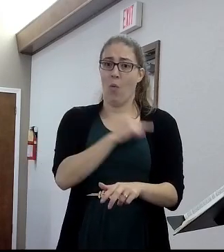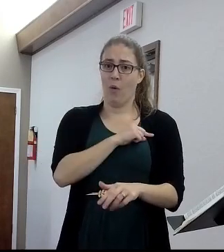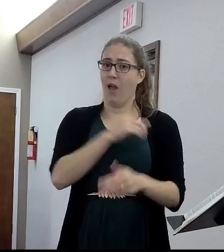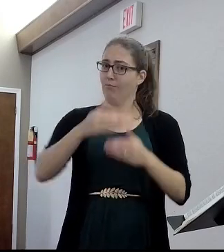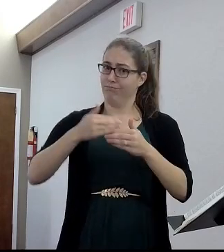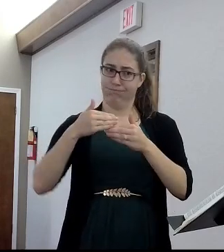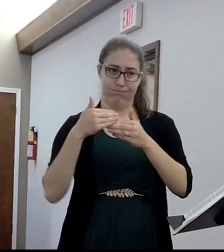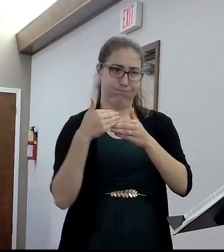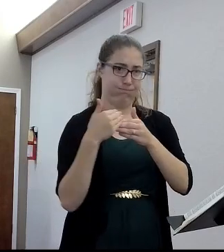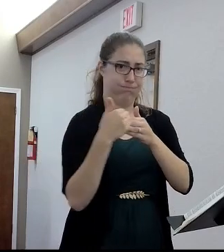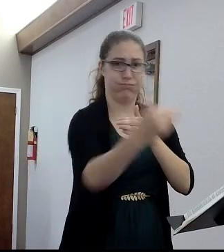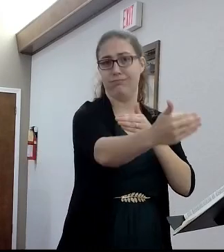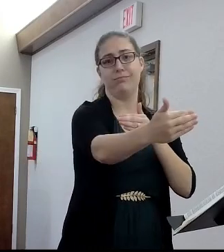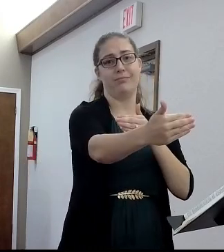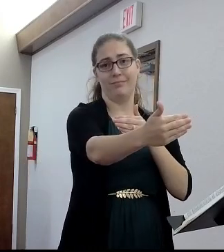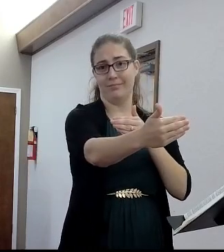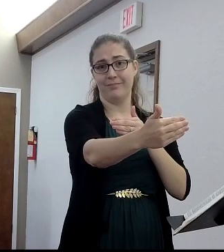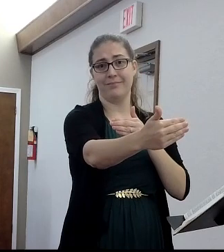Way beyond this.